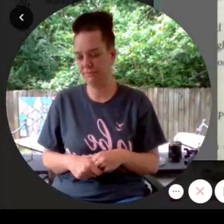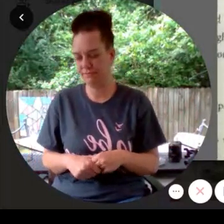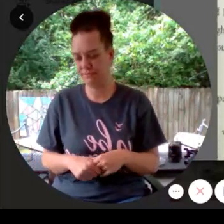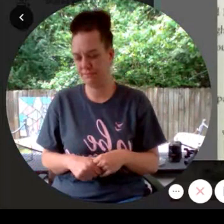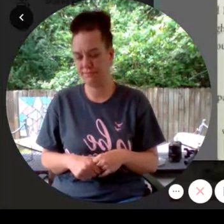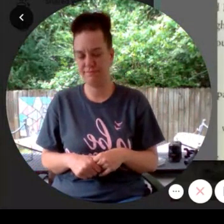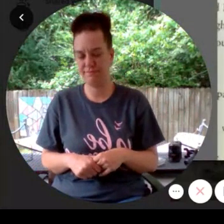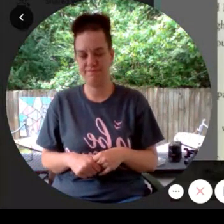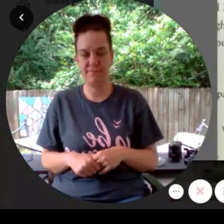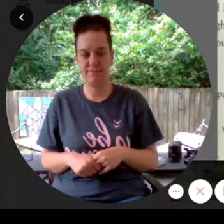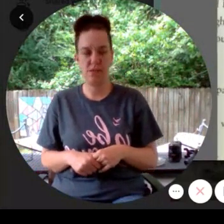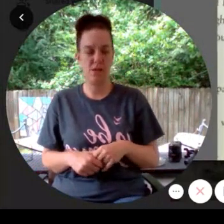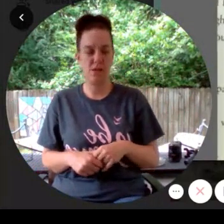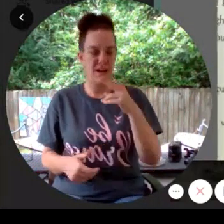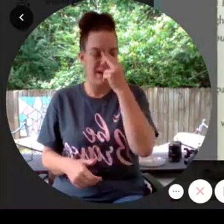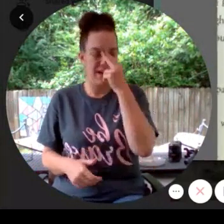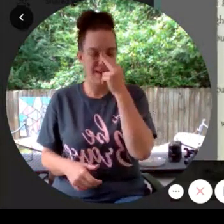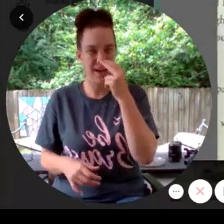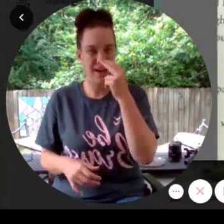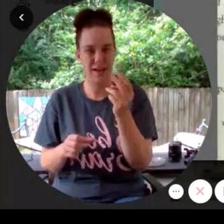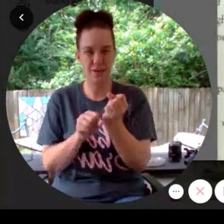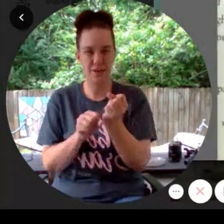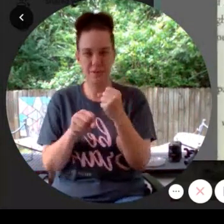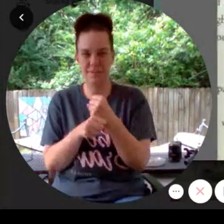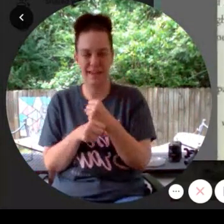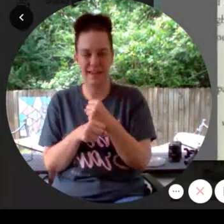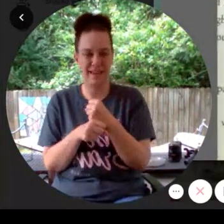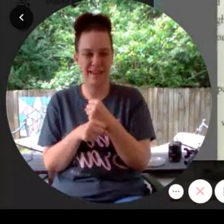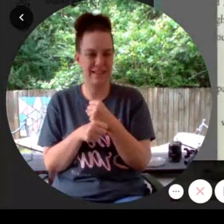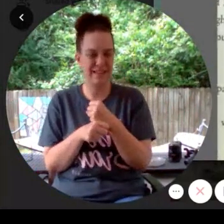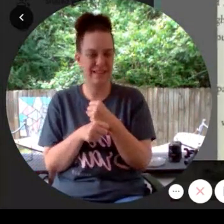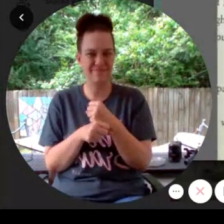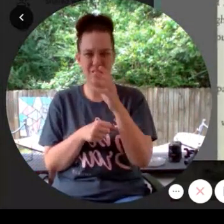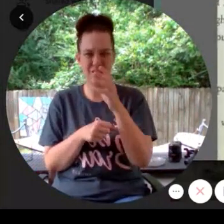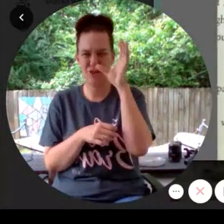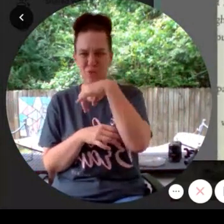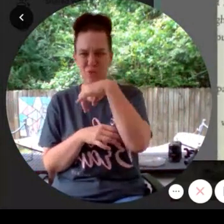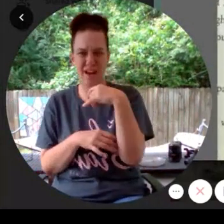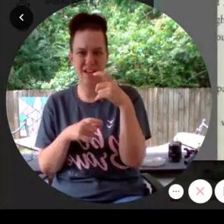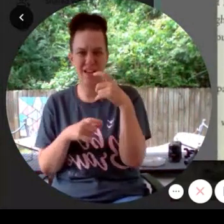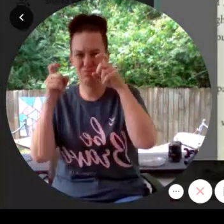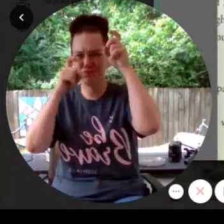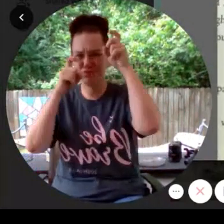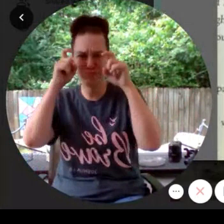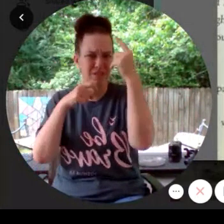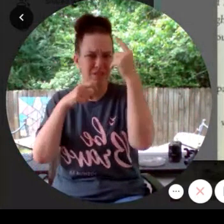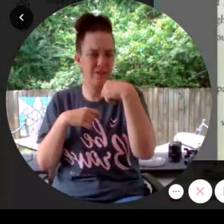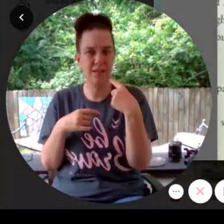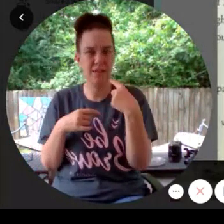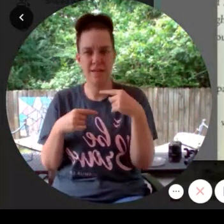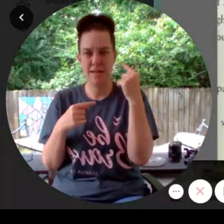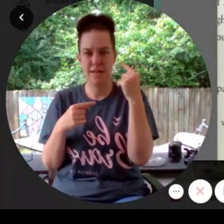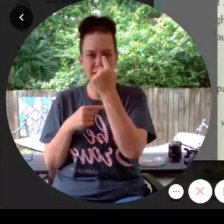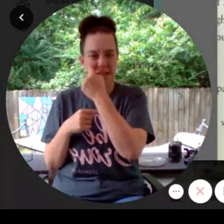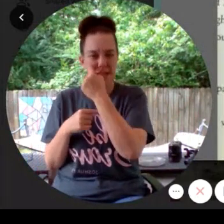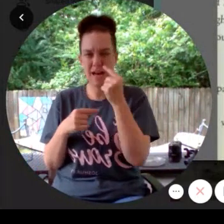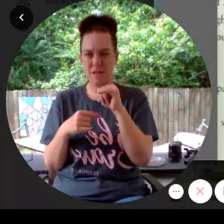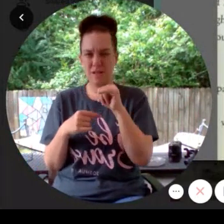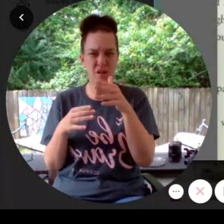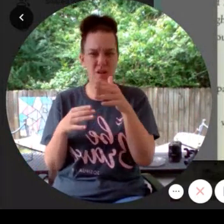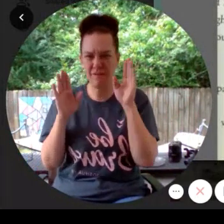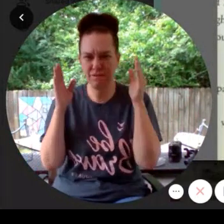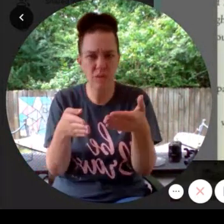Niles was making an odd expression. His eyes were unfocused